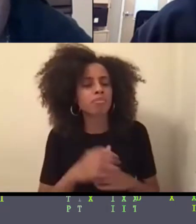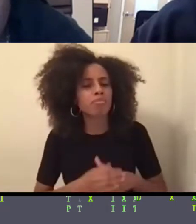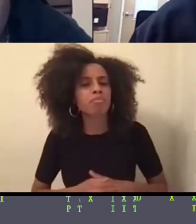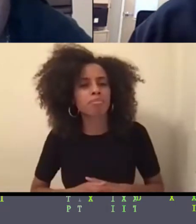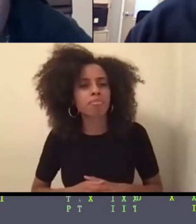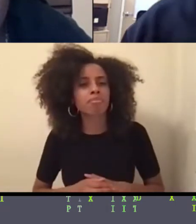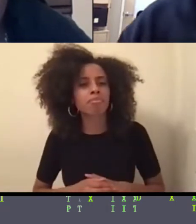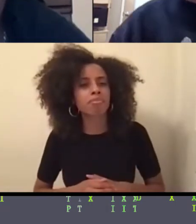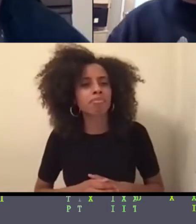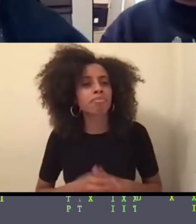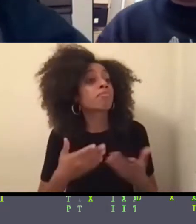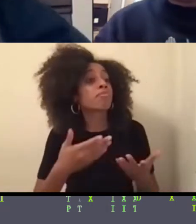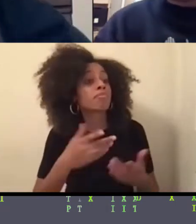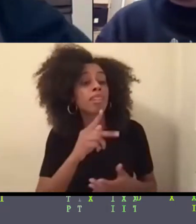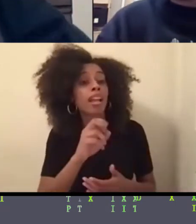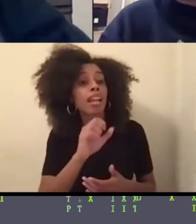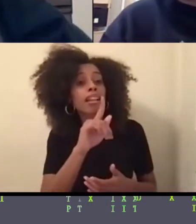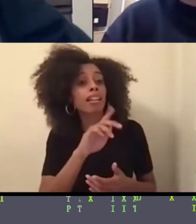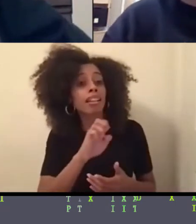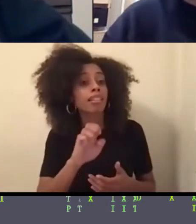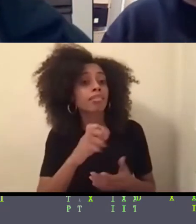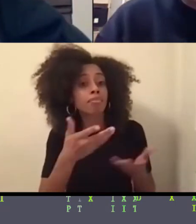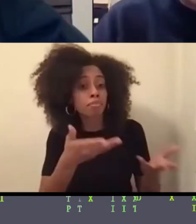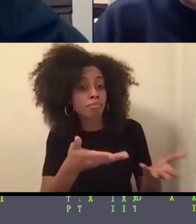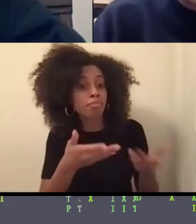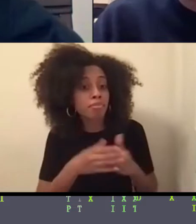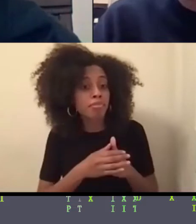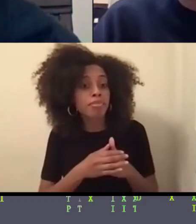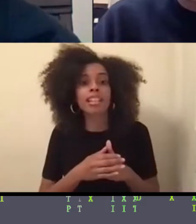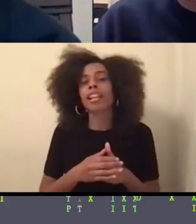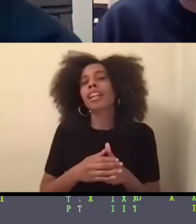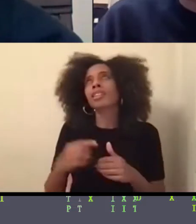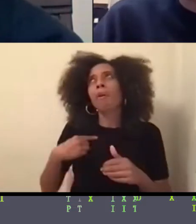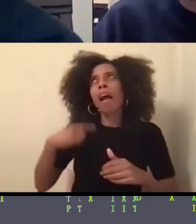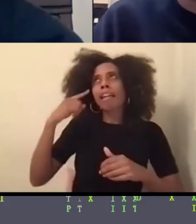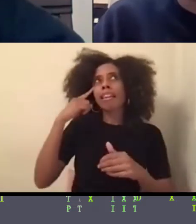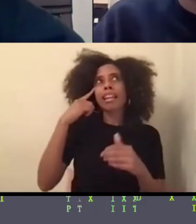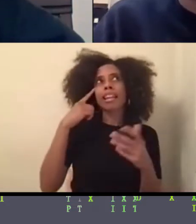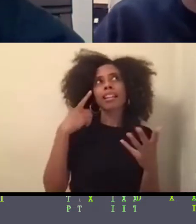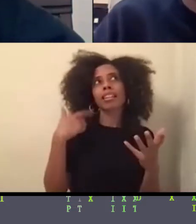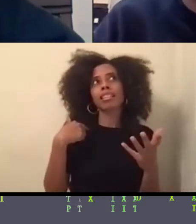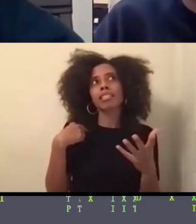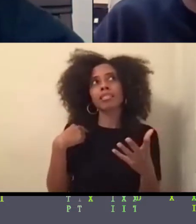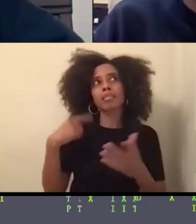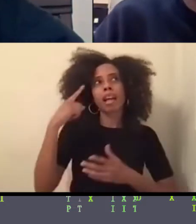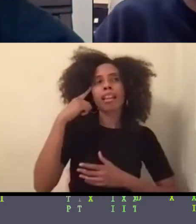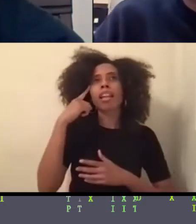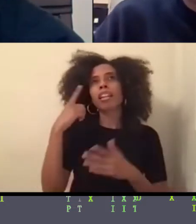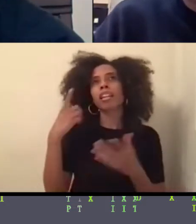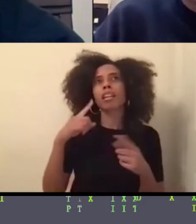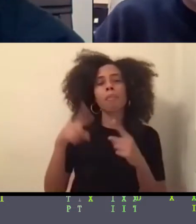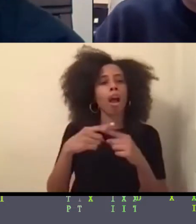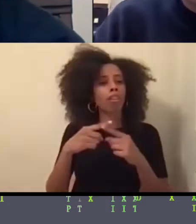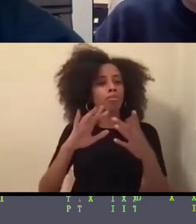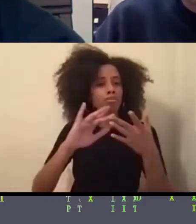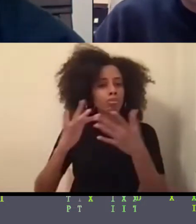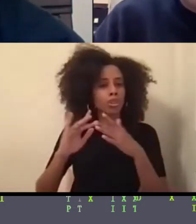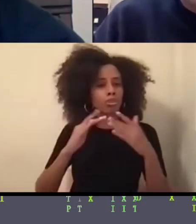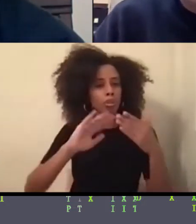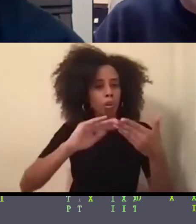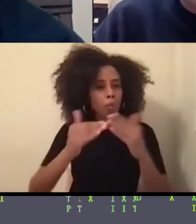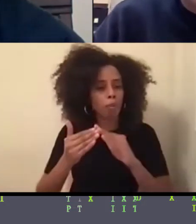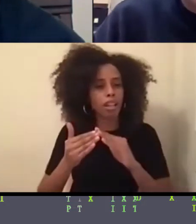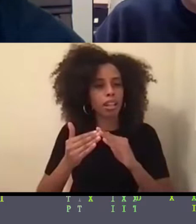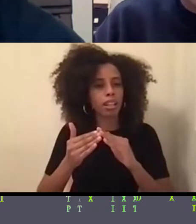Thank you, Kaylee. So I think initially, just thinking about, like, virtual community. So I've moved